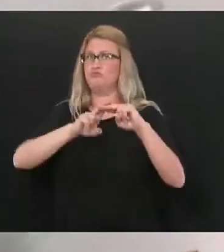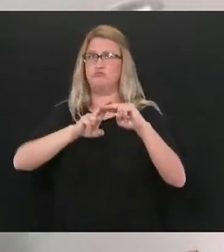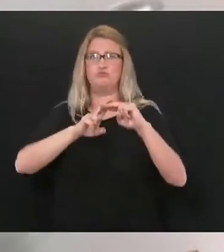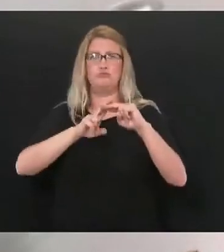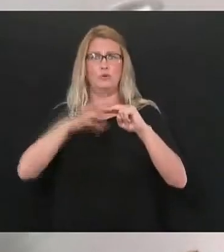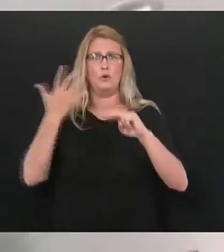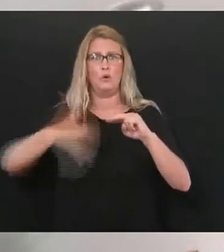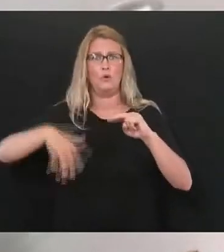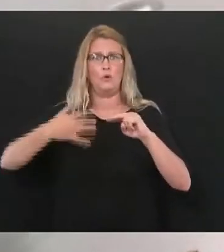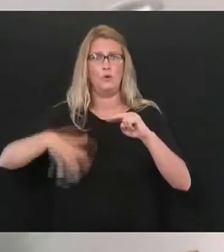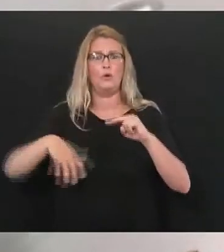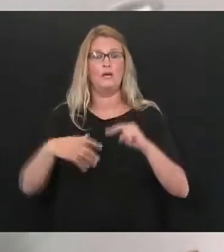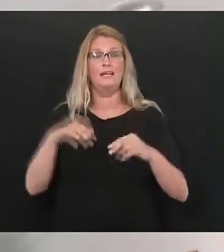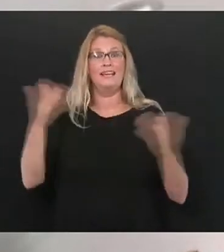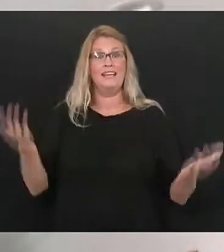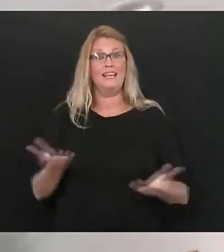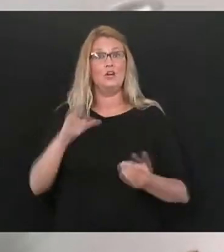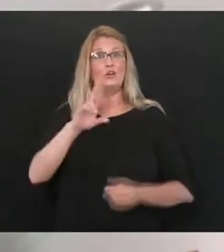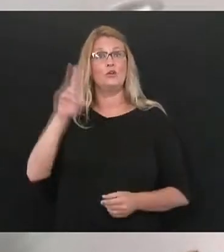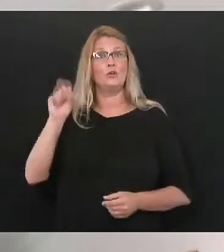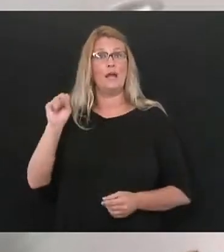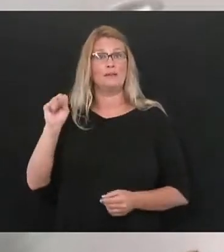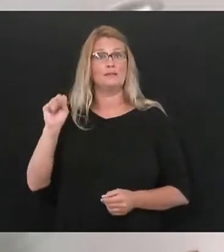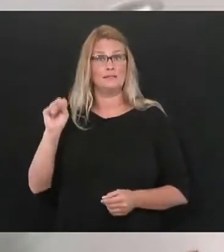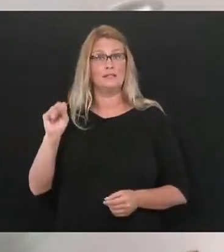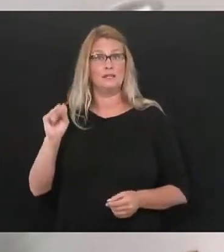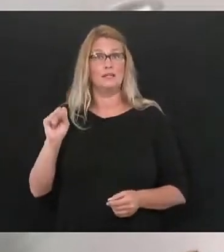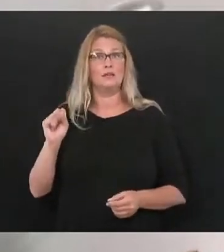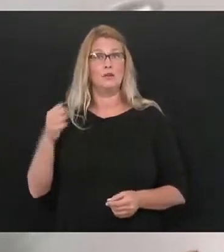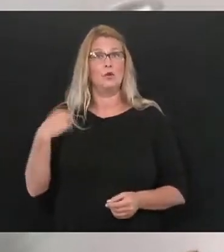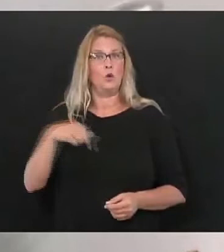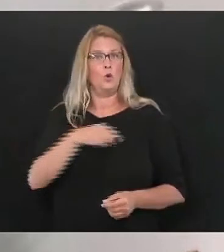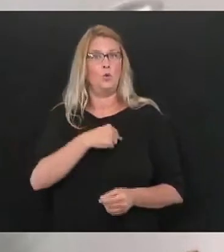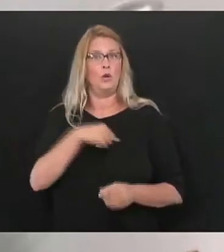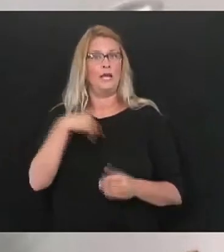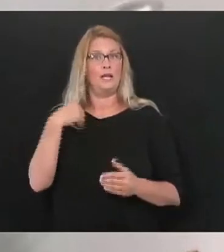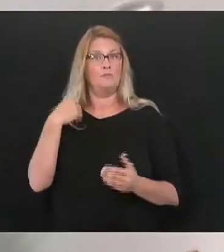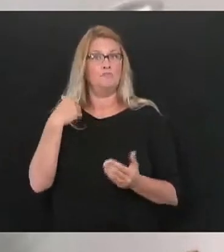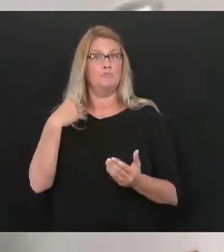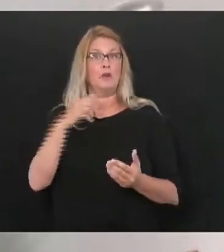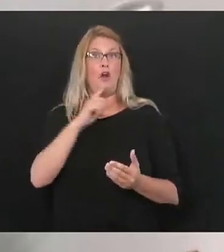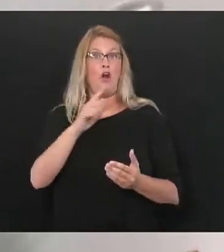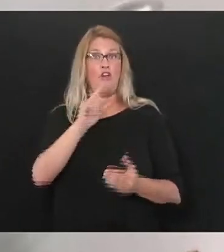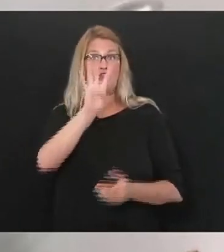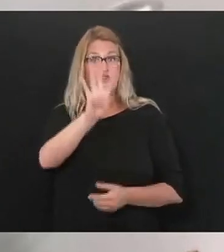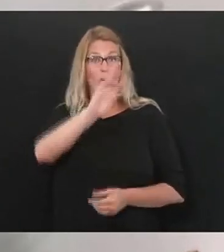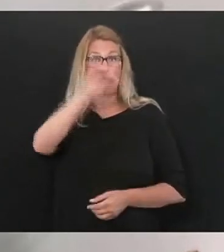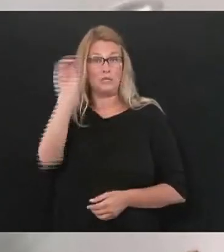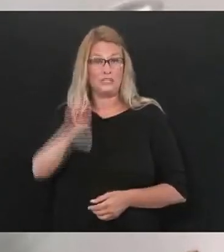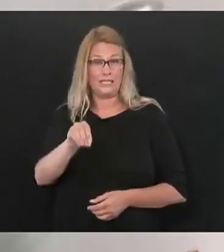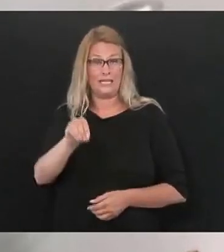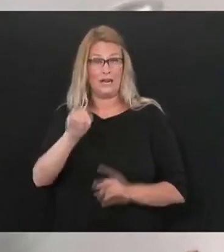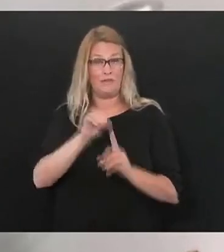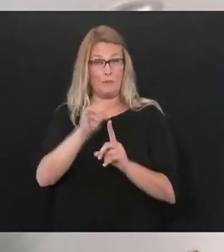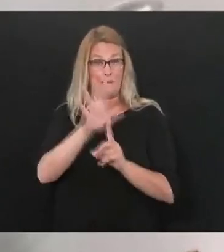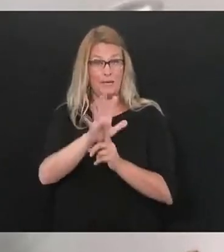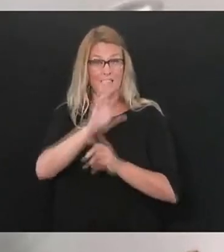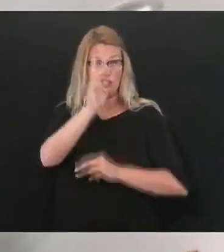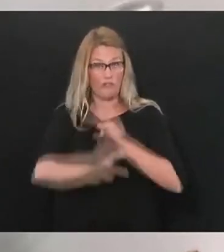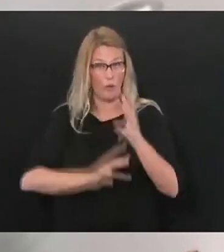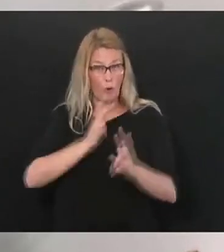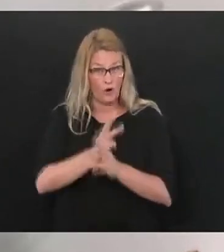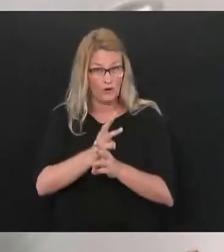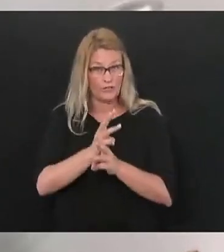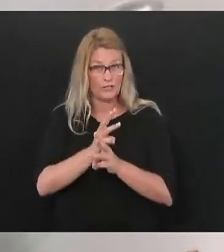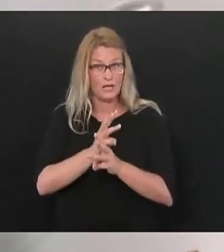in the U.S. as we've said before we represent four percent of the population of the world but we